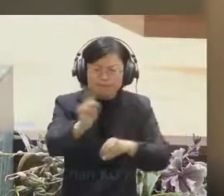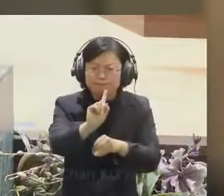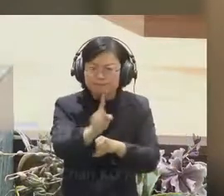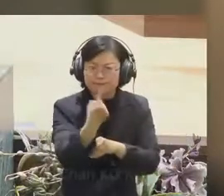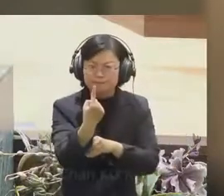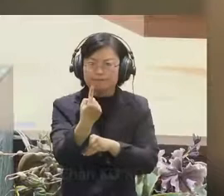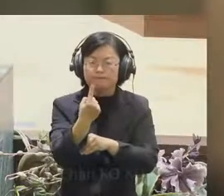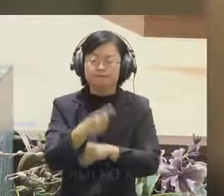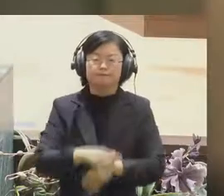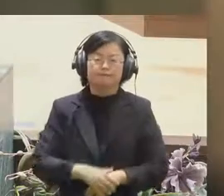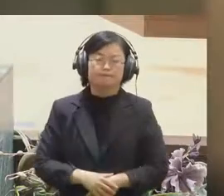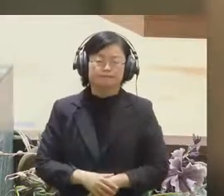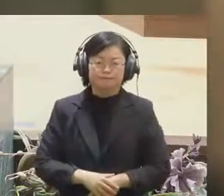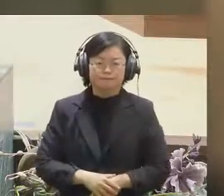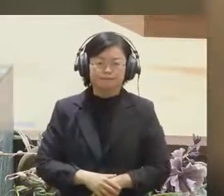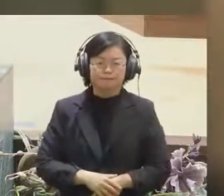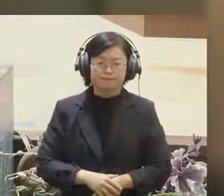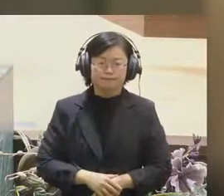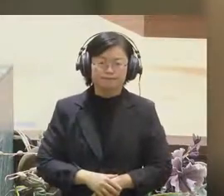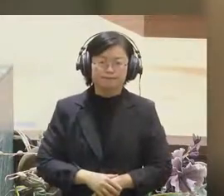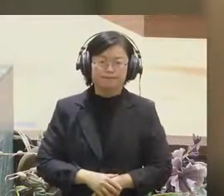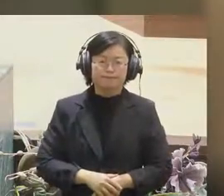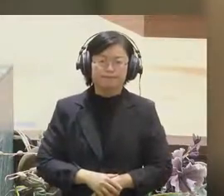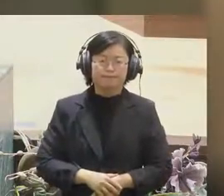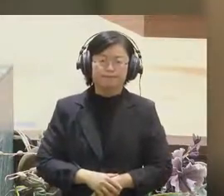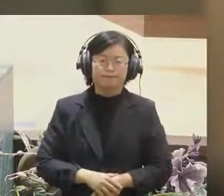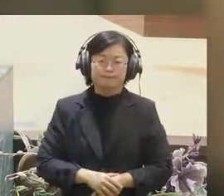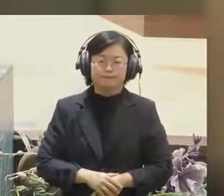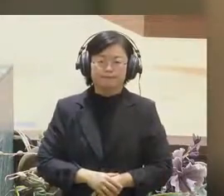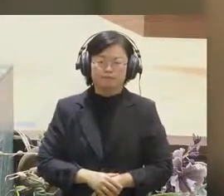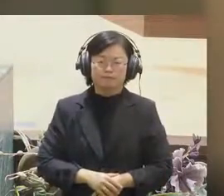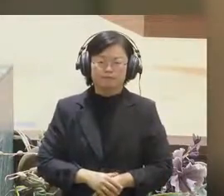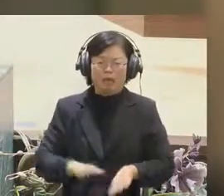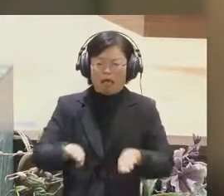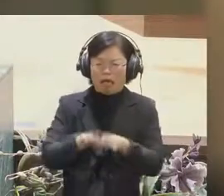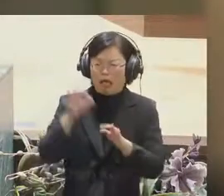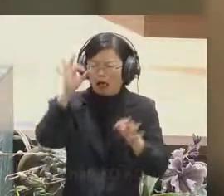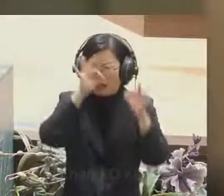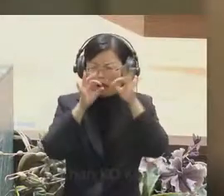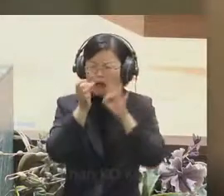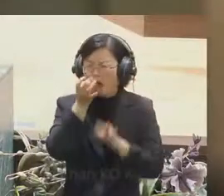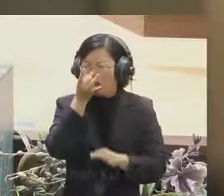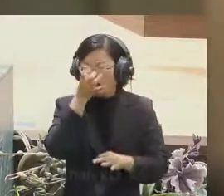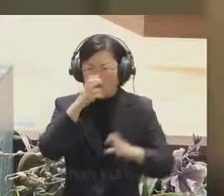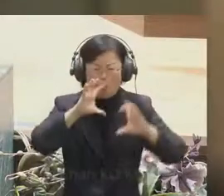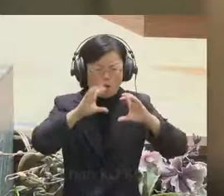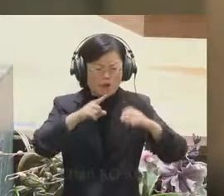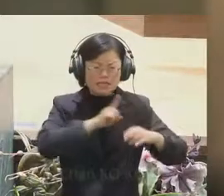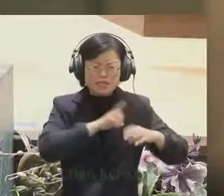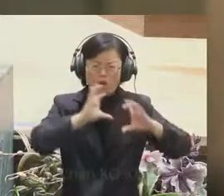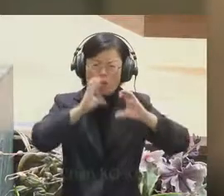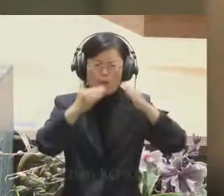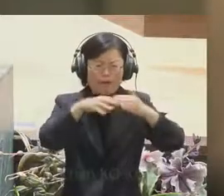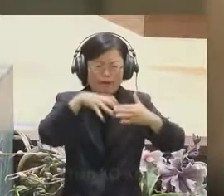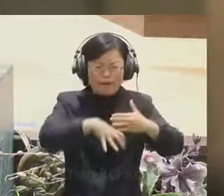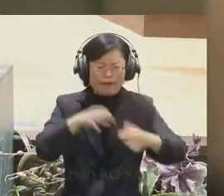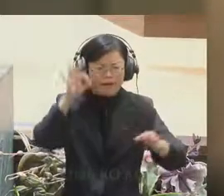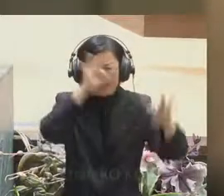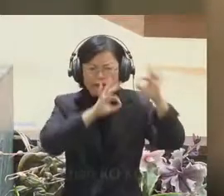was no data source in Myanmar. The only reliable one I could